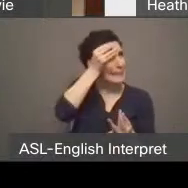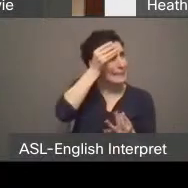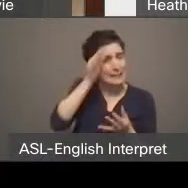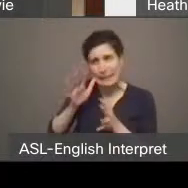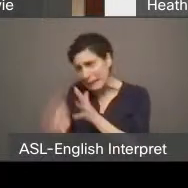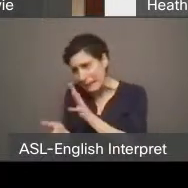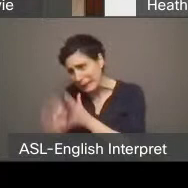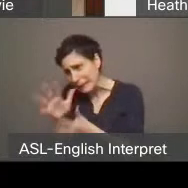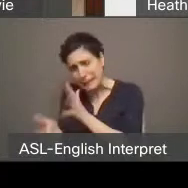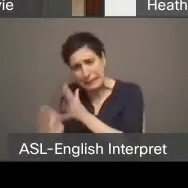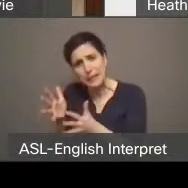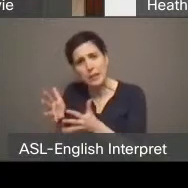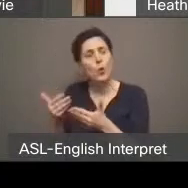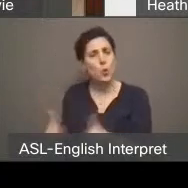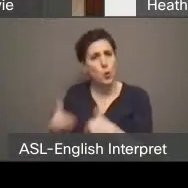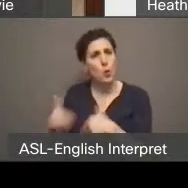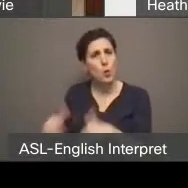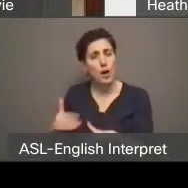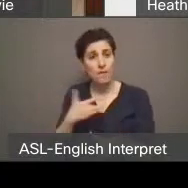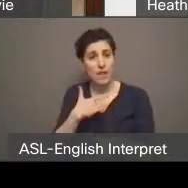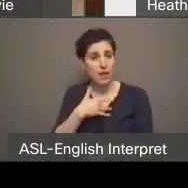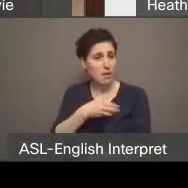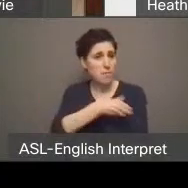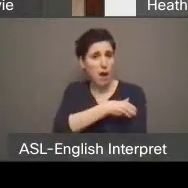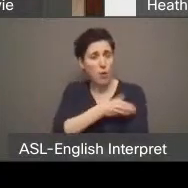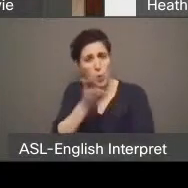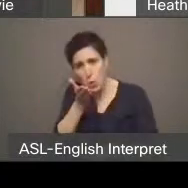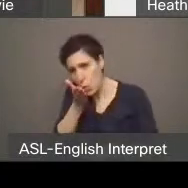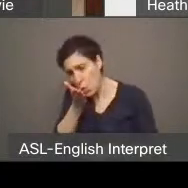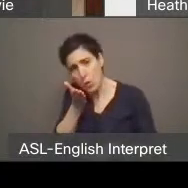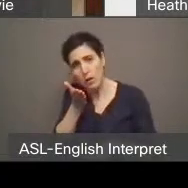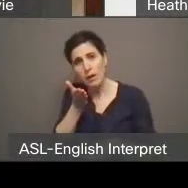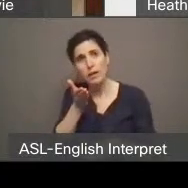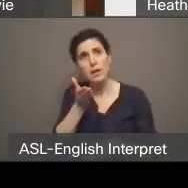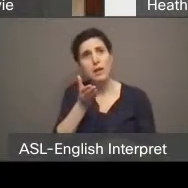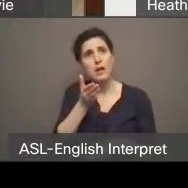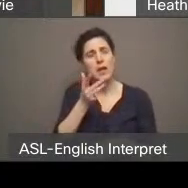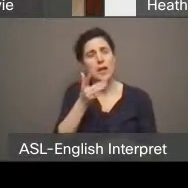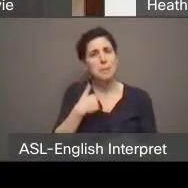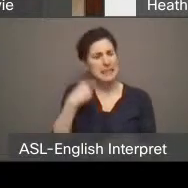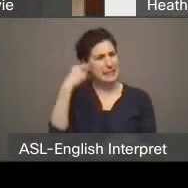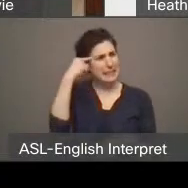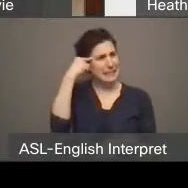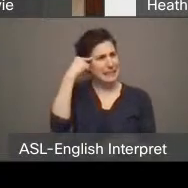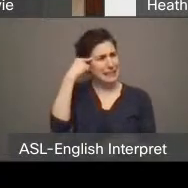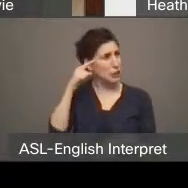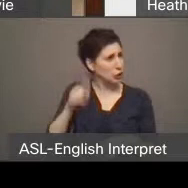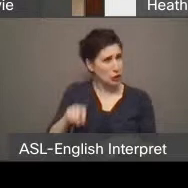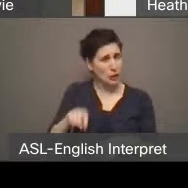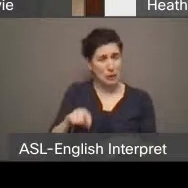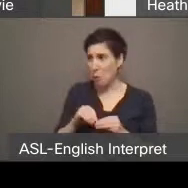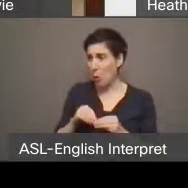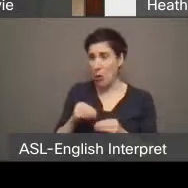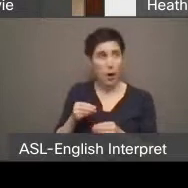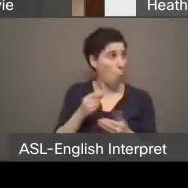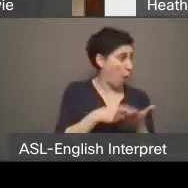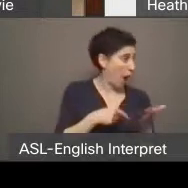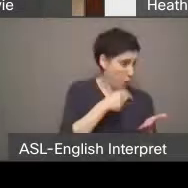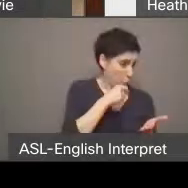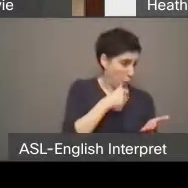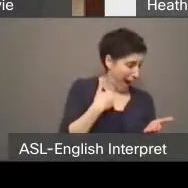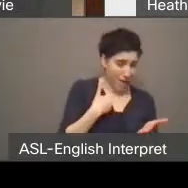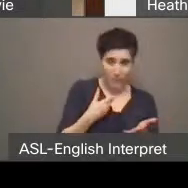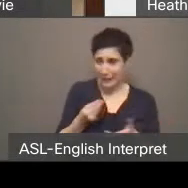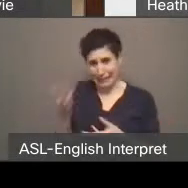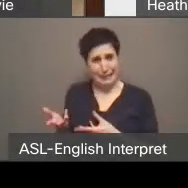them more. I feel powerless and constantly like I should be giving them more than I have the power to